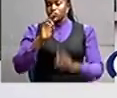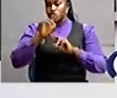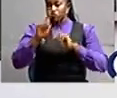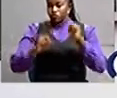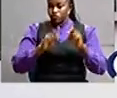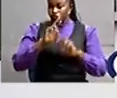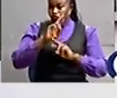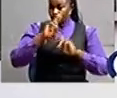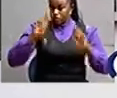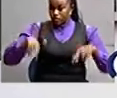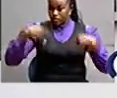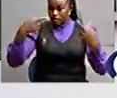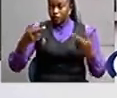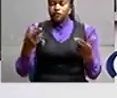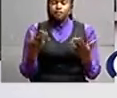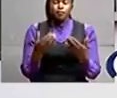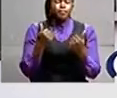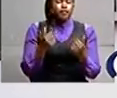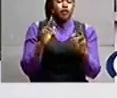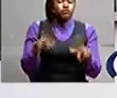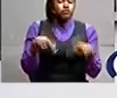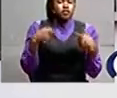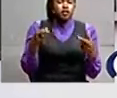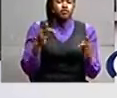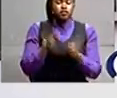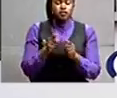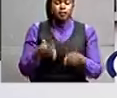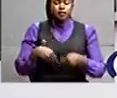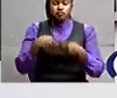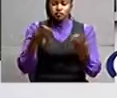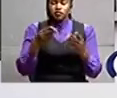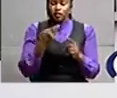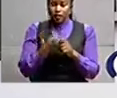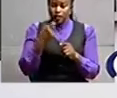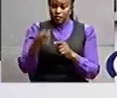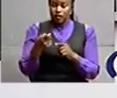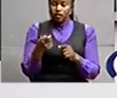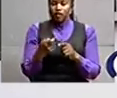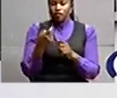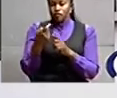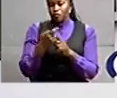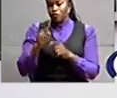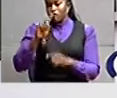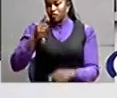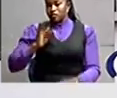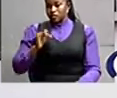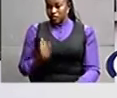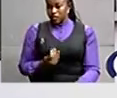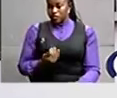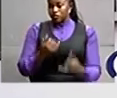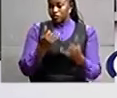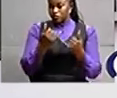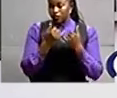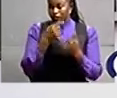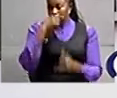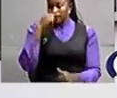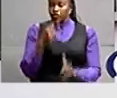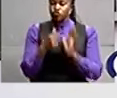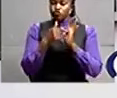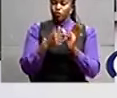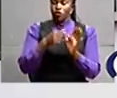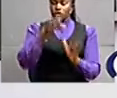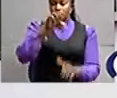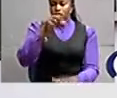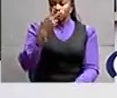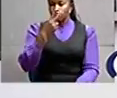excelled. Now, the results that were released in Camp Alabeda, First Lady, Janet Katam, 70, indicate that 92%